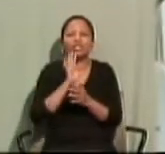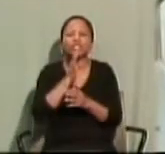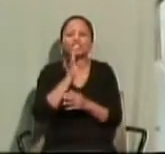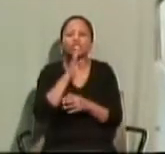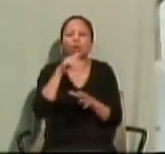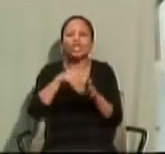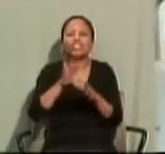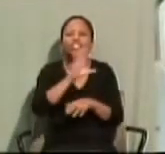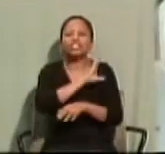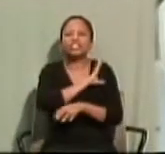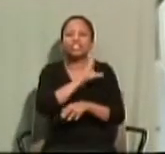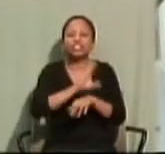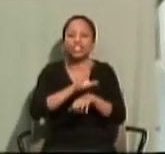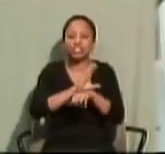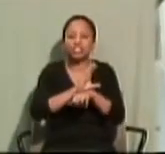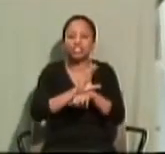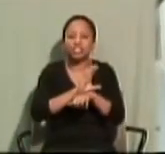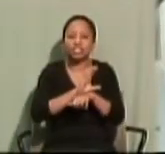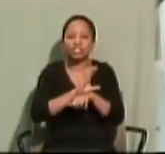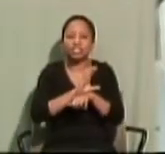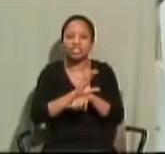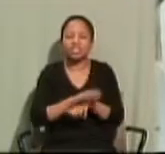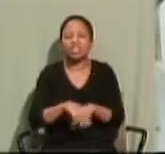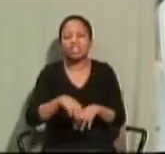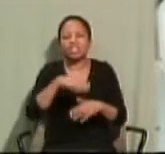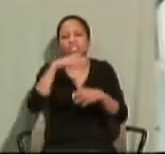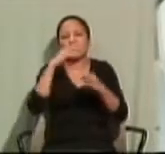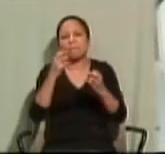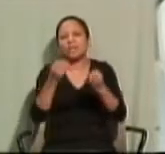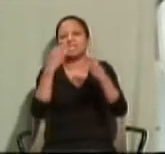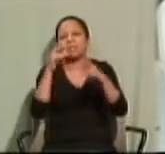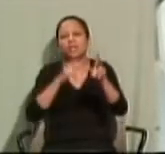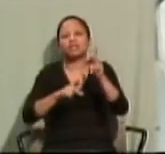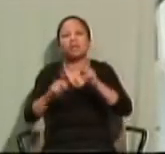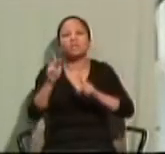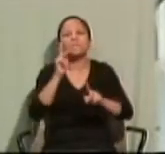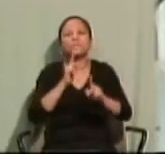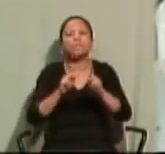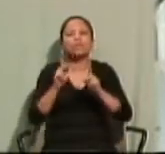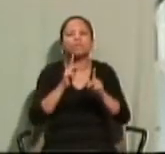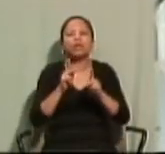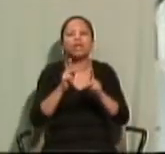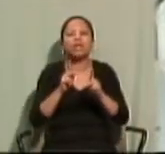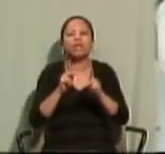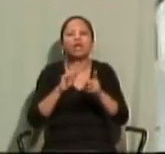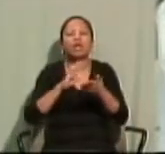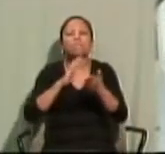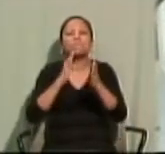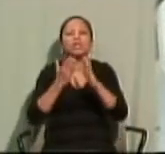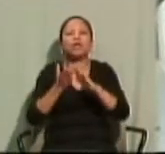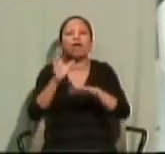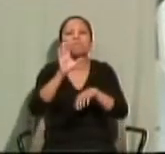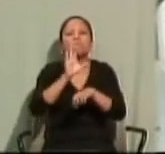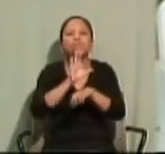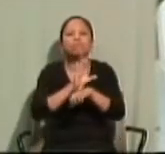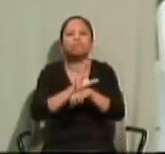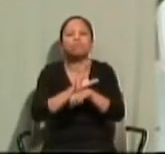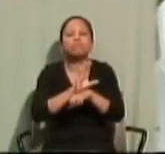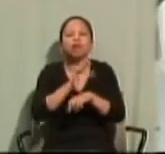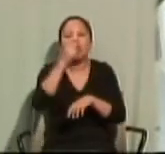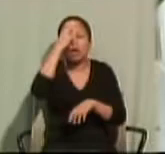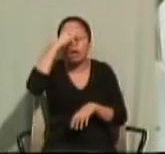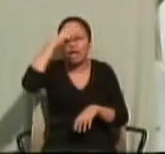people who would become Catholics but no one ever asked them.